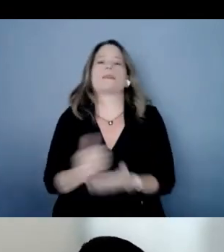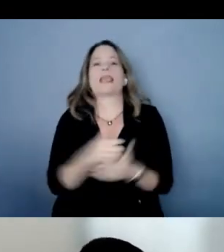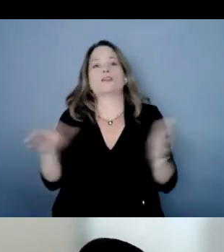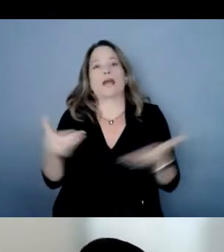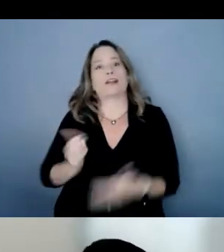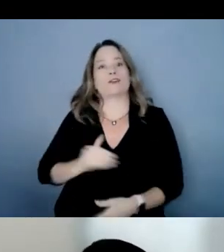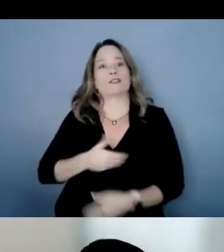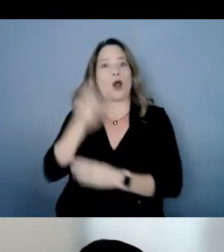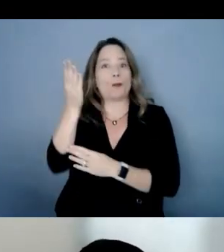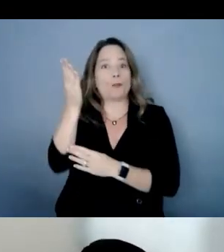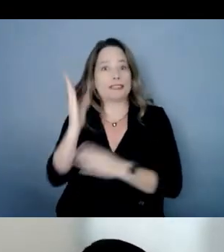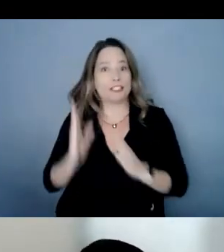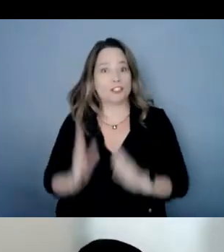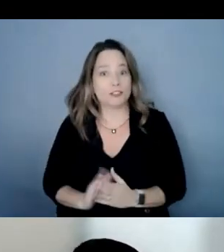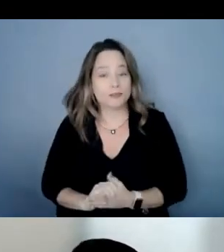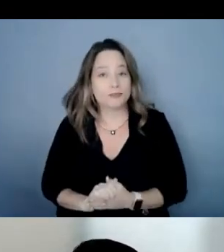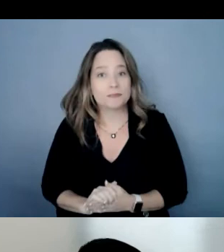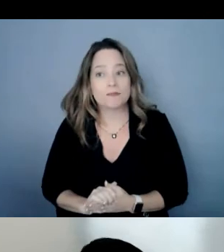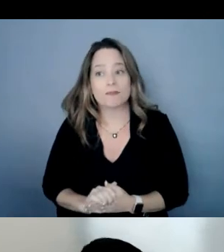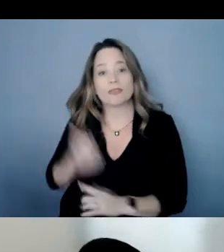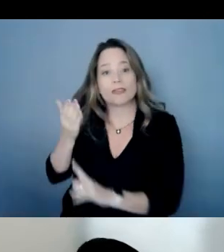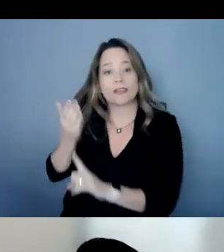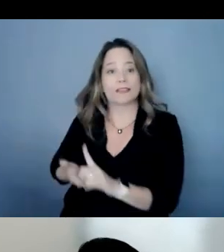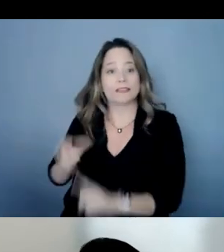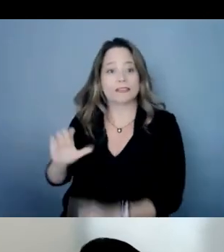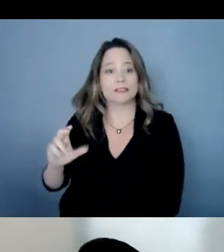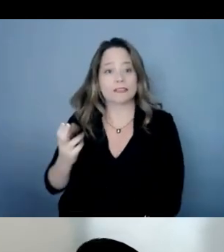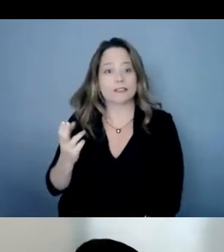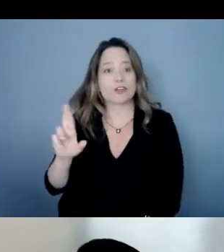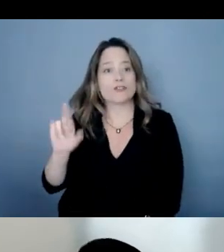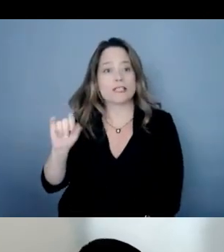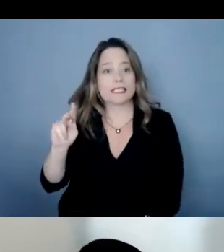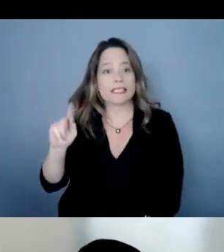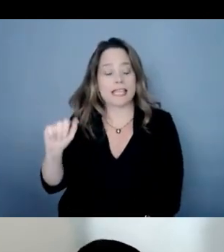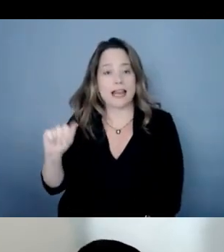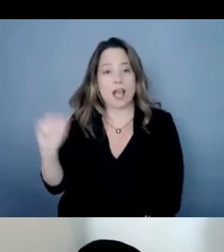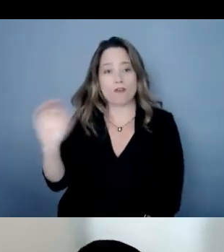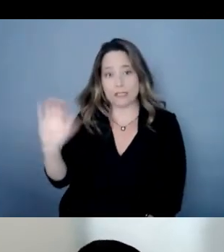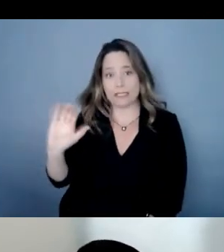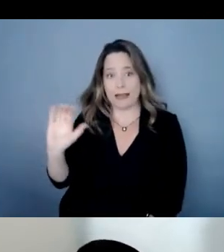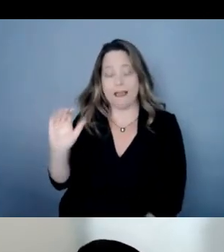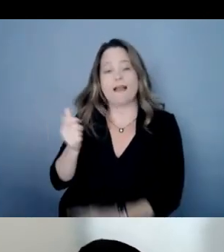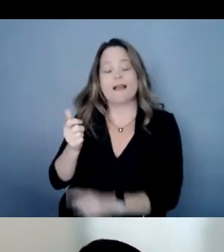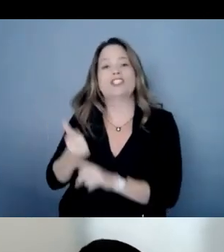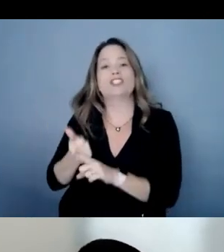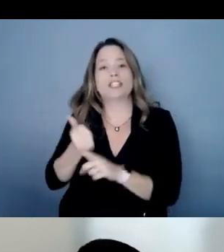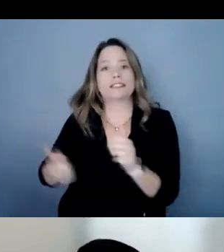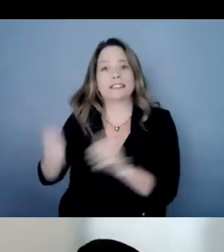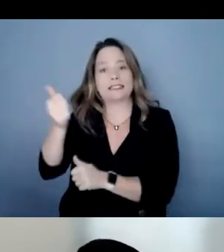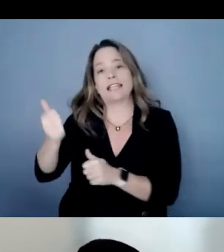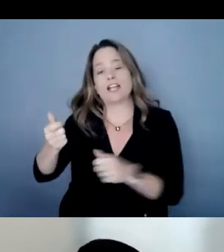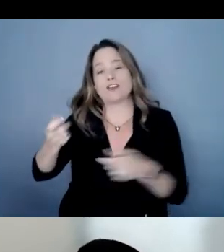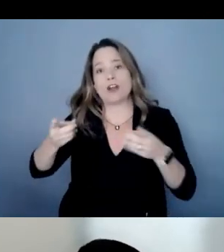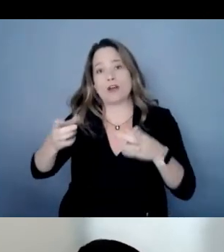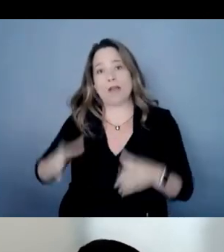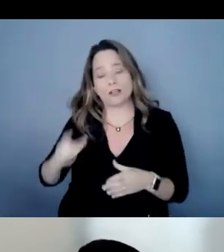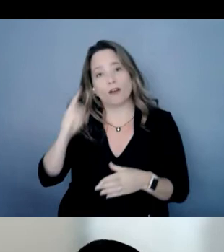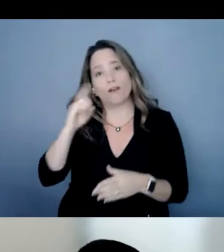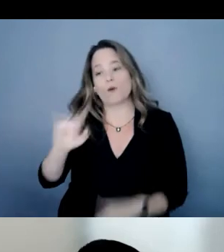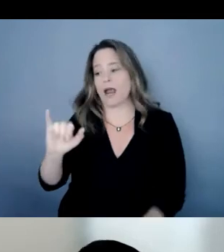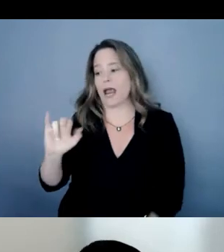christina duarte is the senior director of regulatory affairs at inner caption